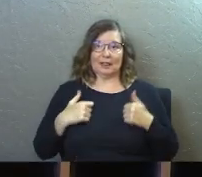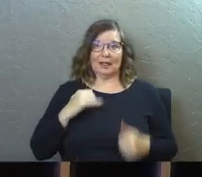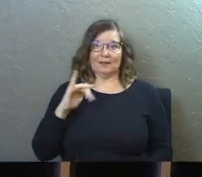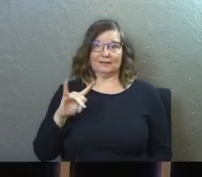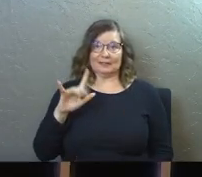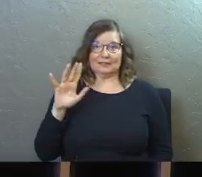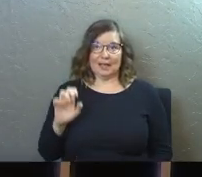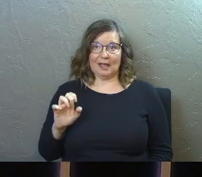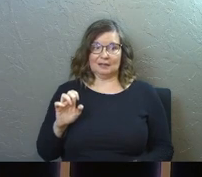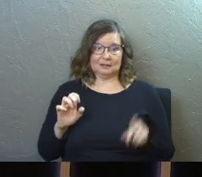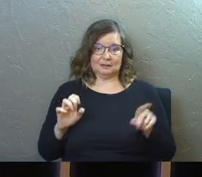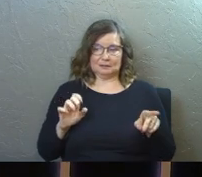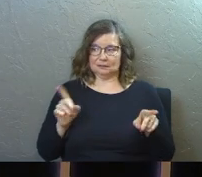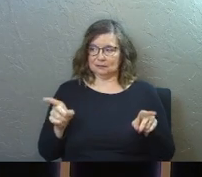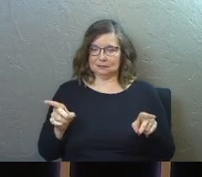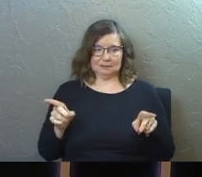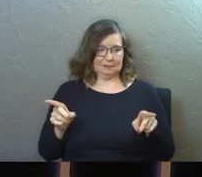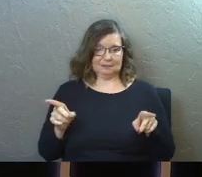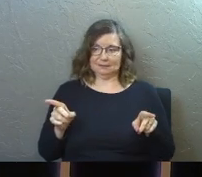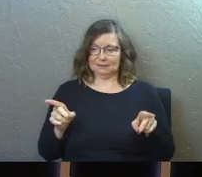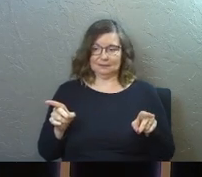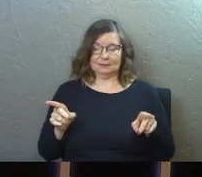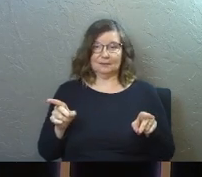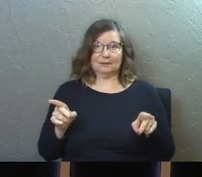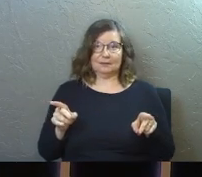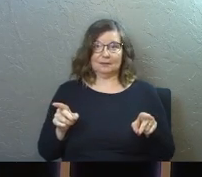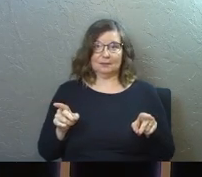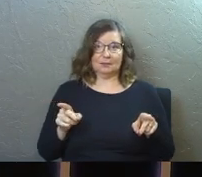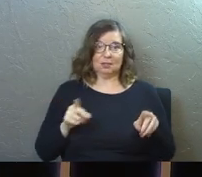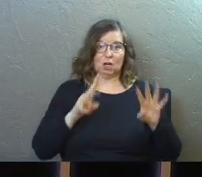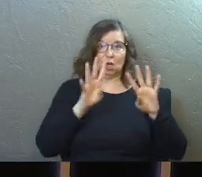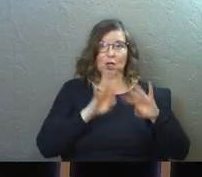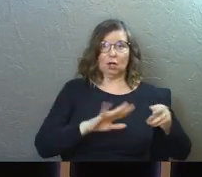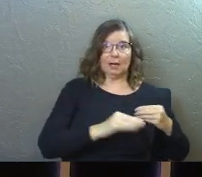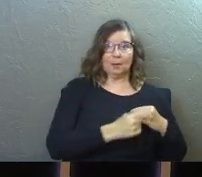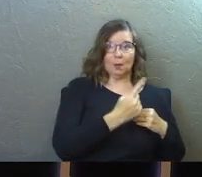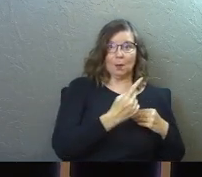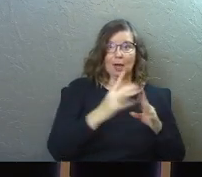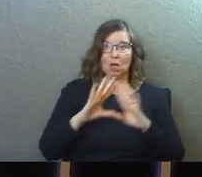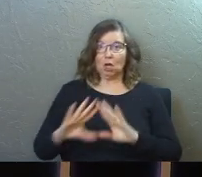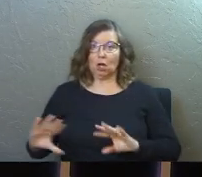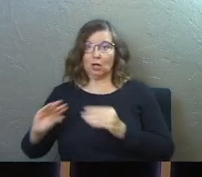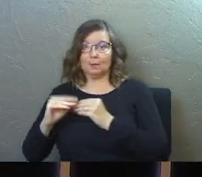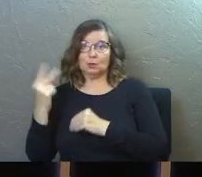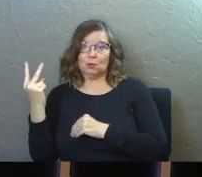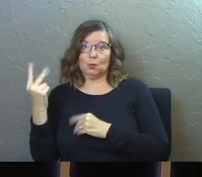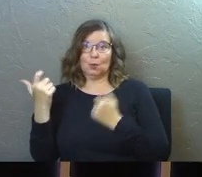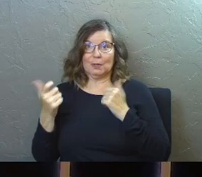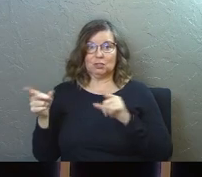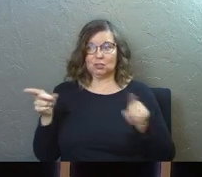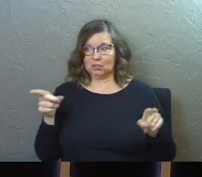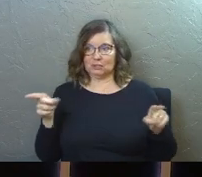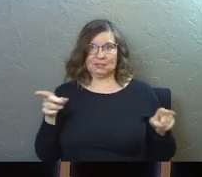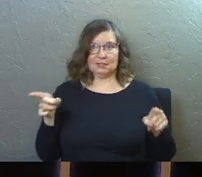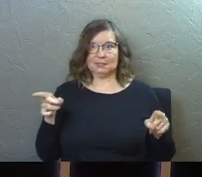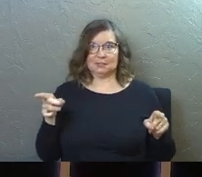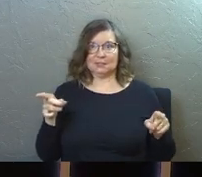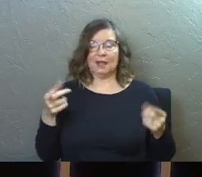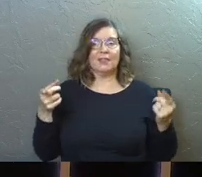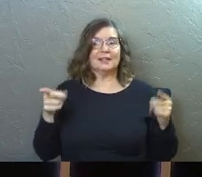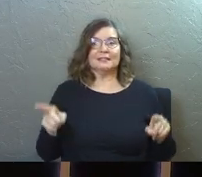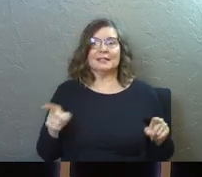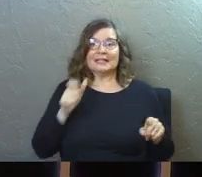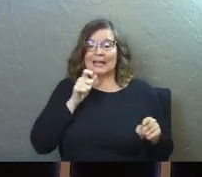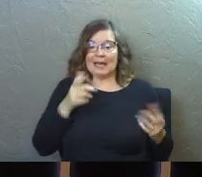them and he says, you can take curtain number one or curtain number two, which is it going to be? You know what mean? And this